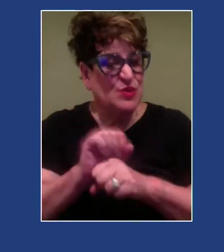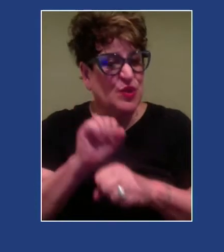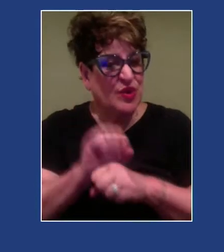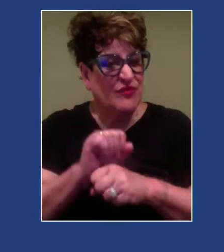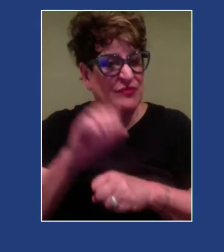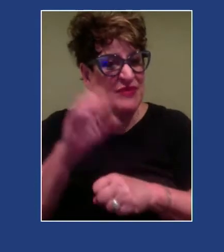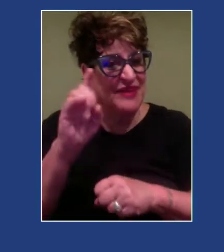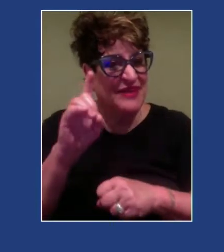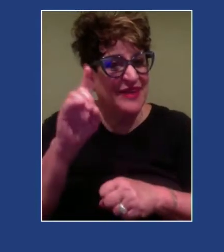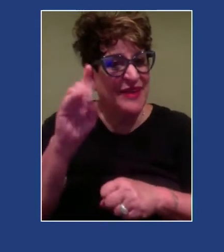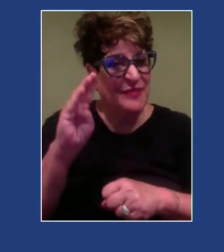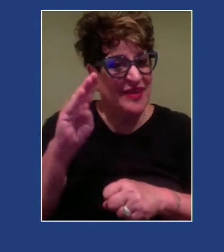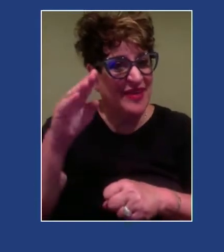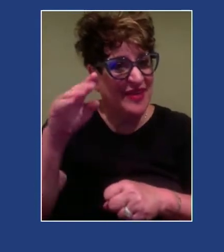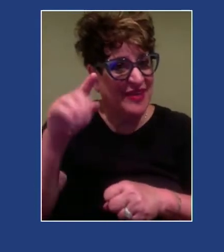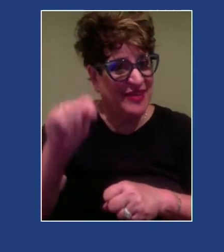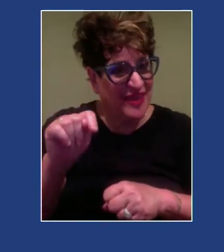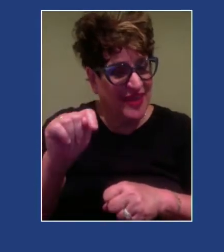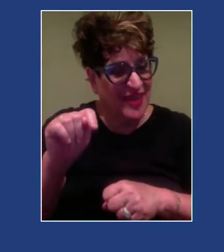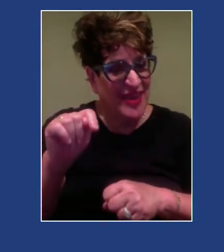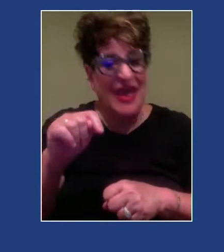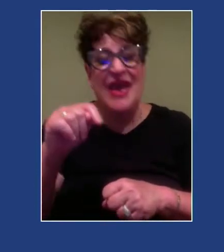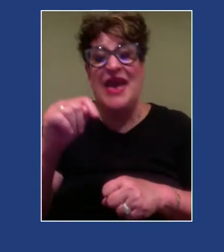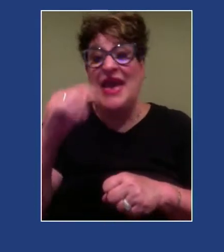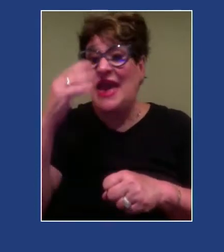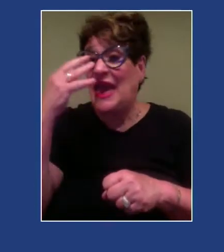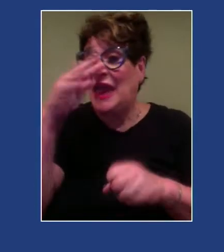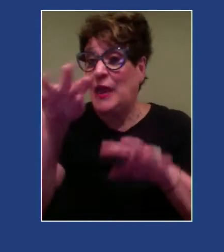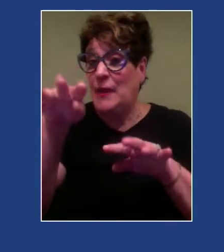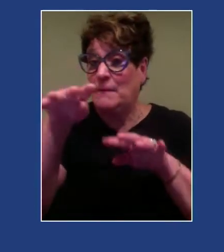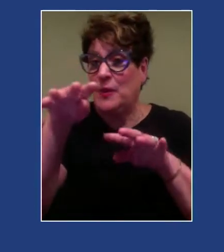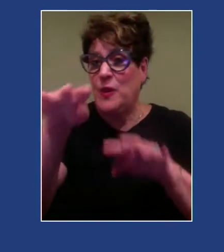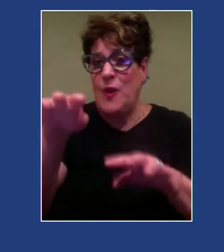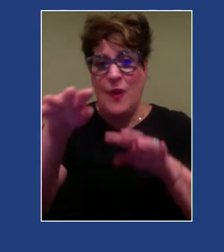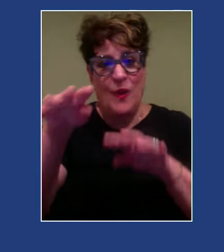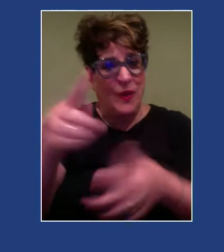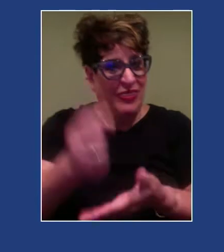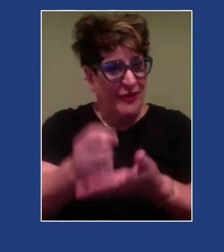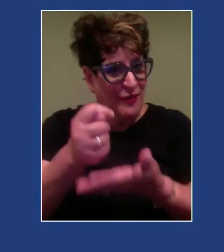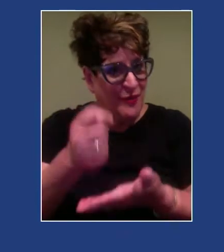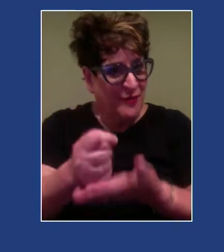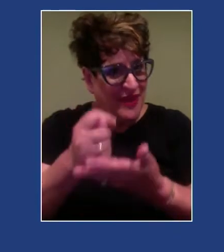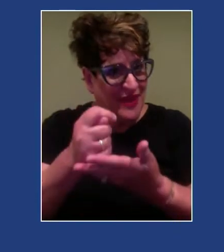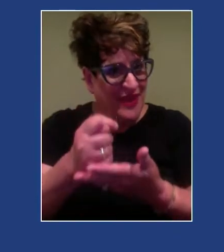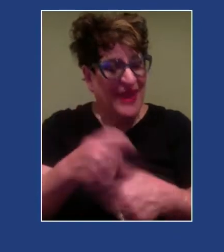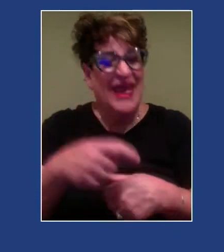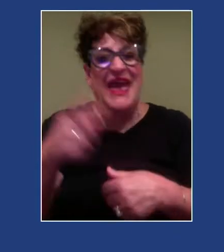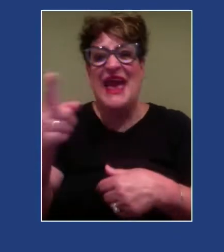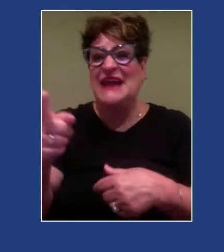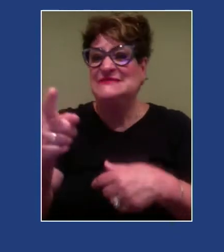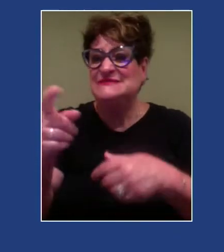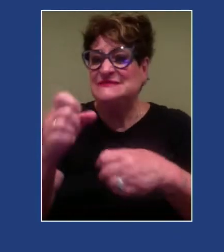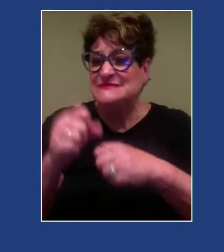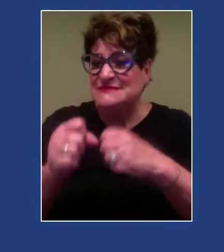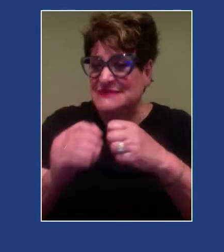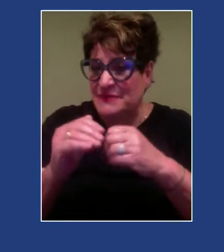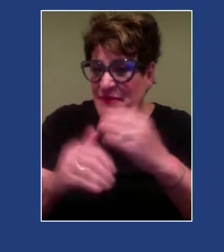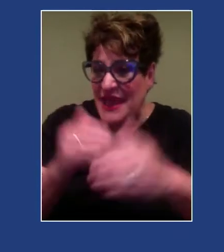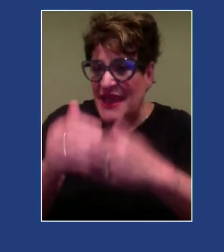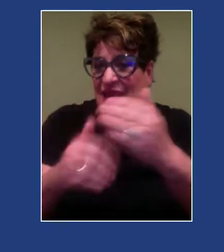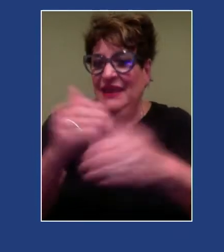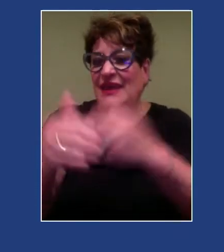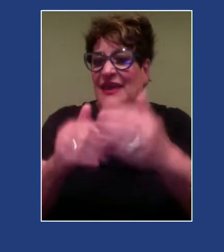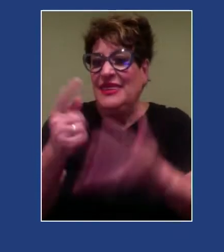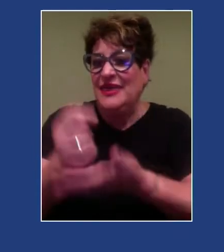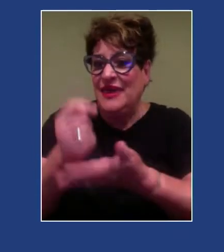hypnotherapy and somatic therapy approach, where I also weave in social justice and liberation